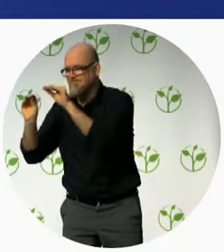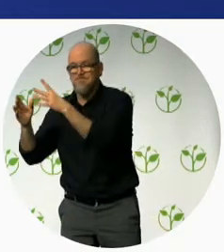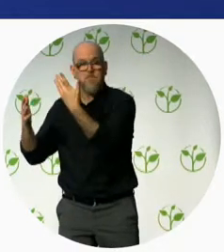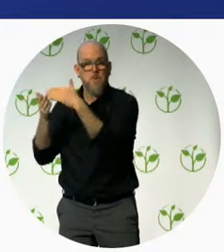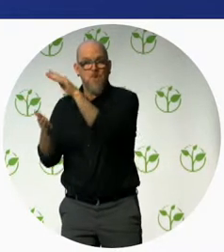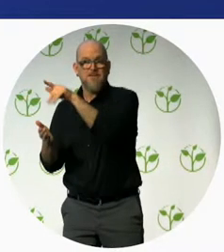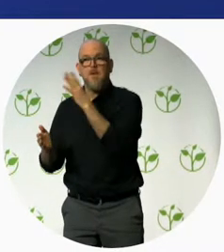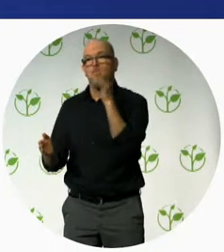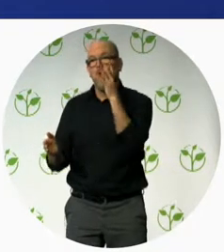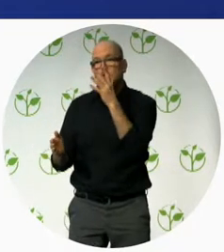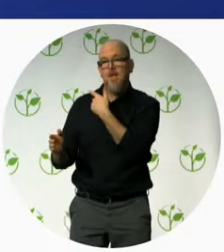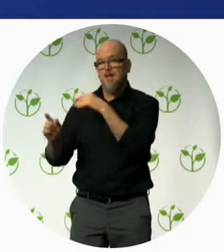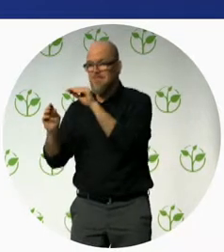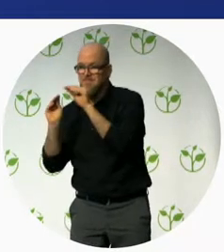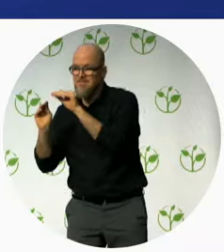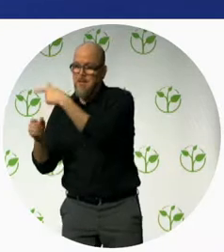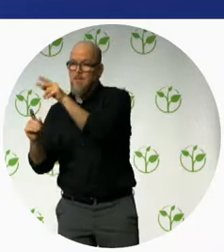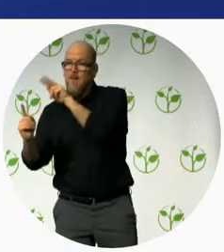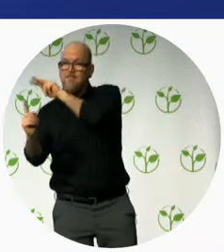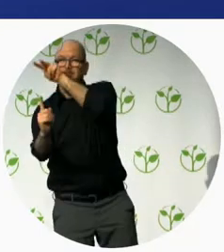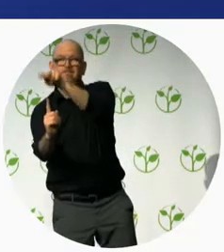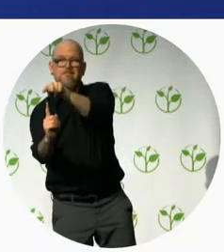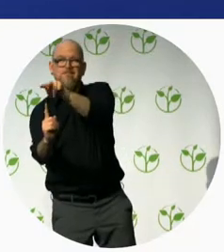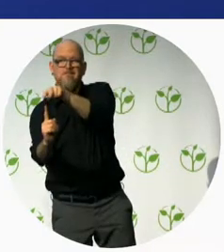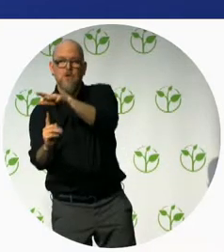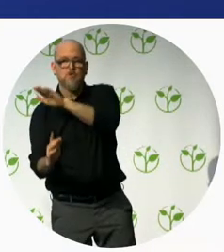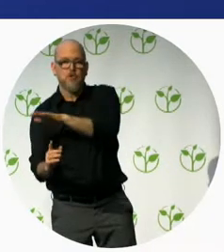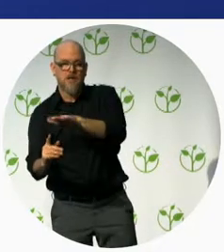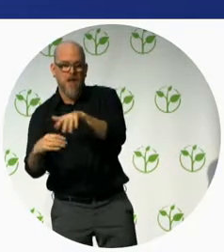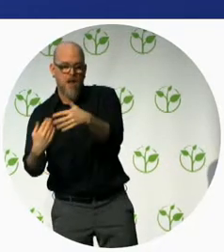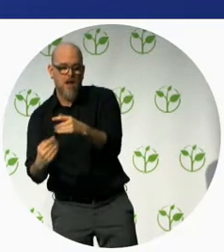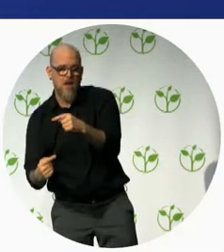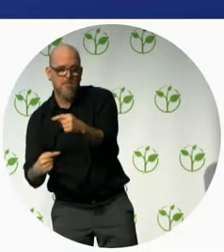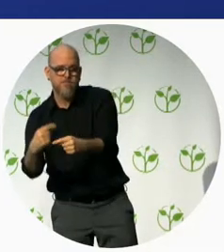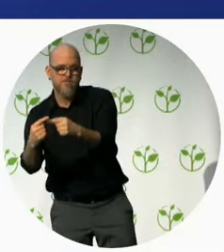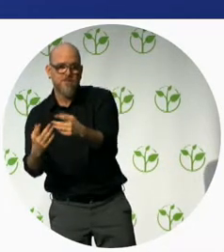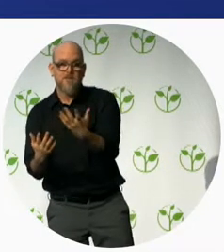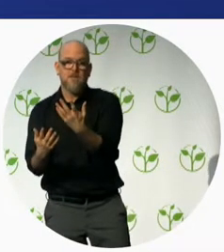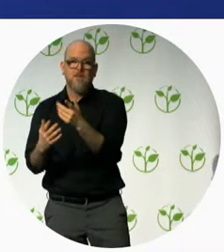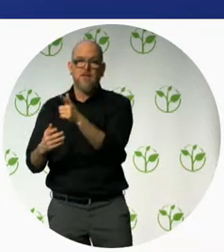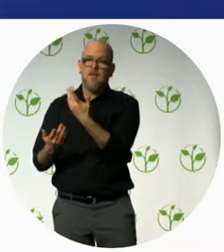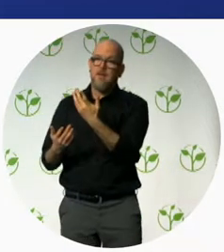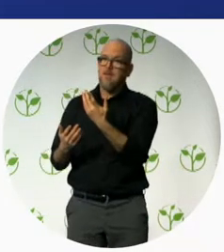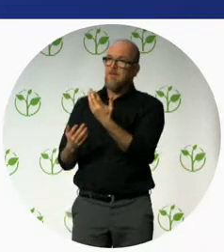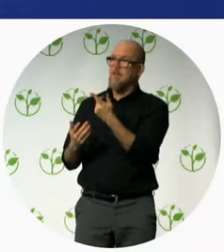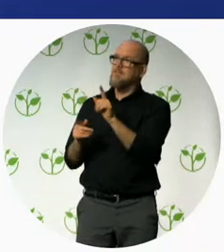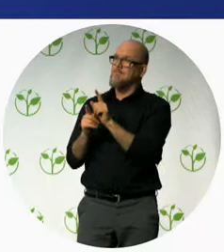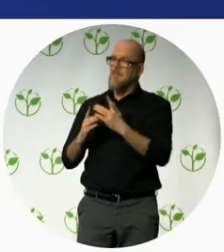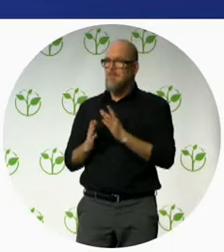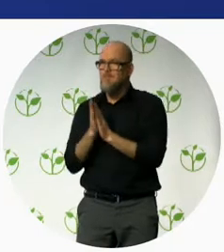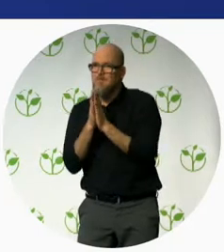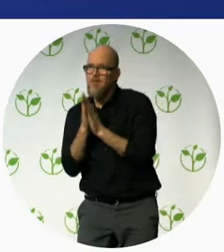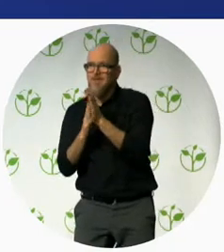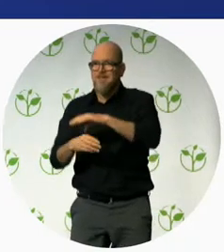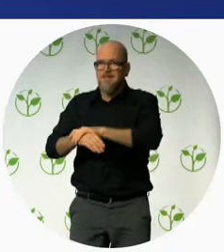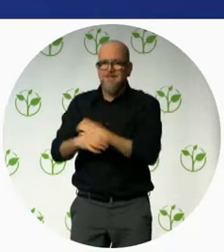to monitor the child development to be able to delayed children and to refer